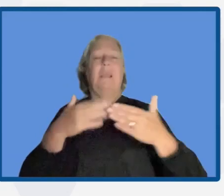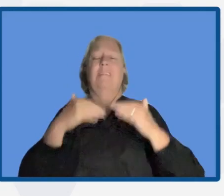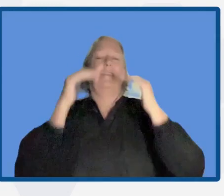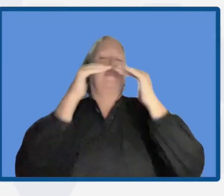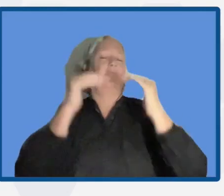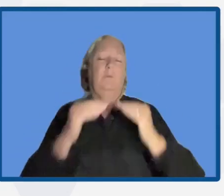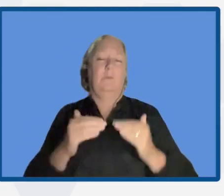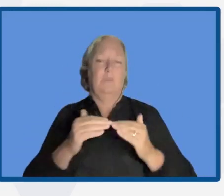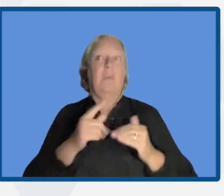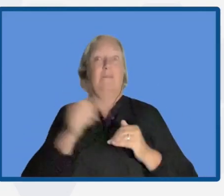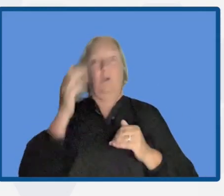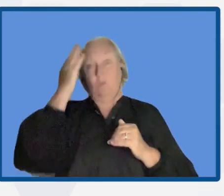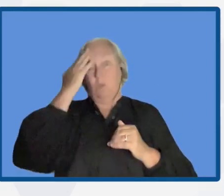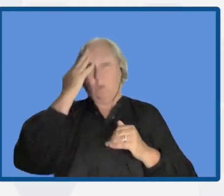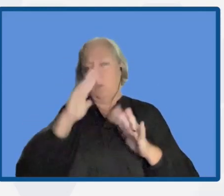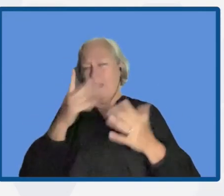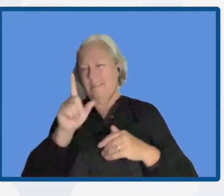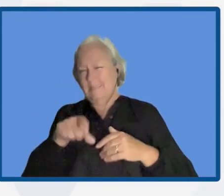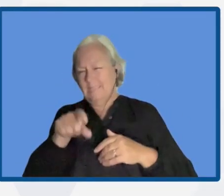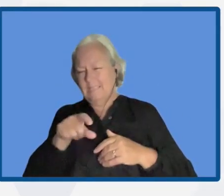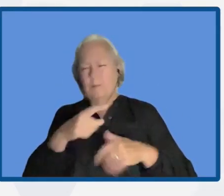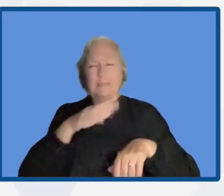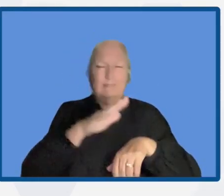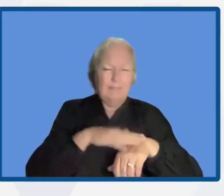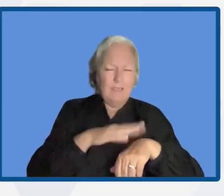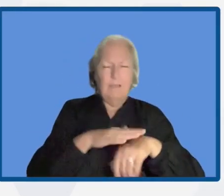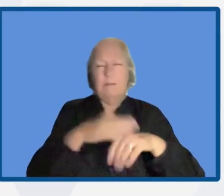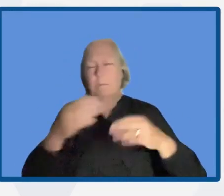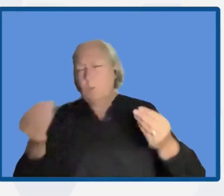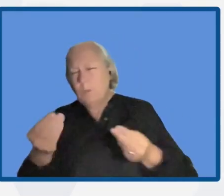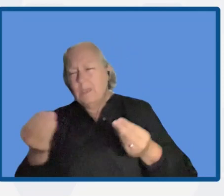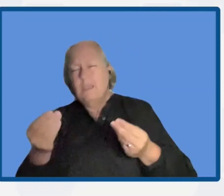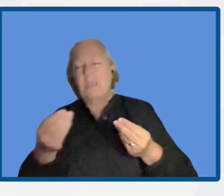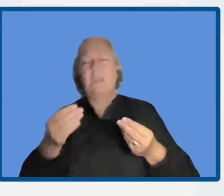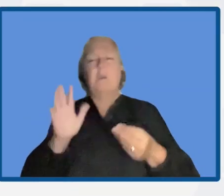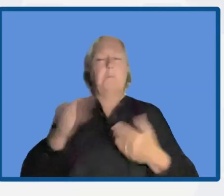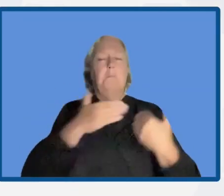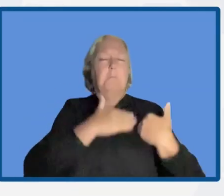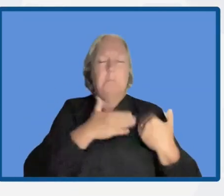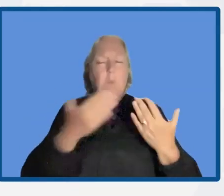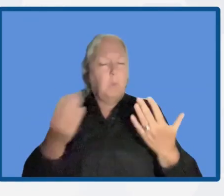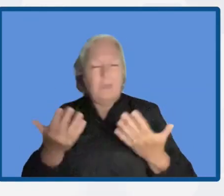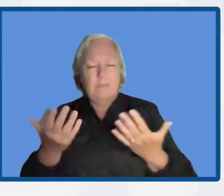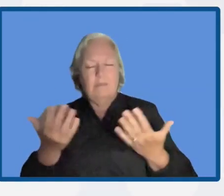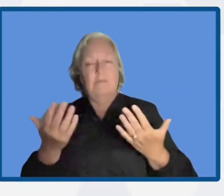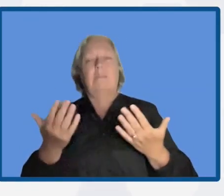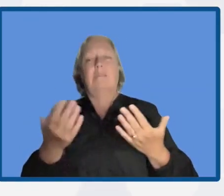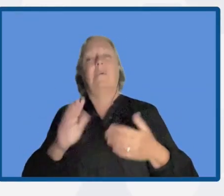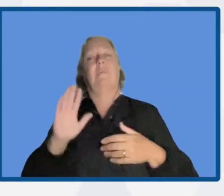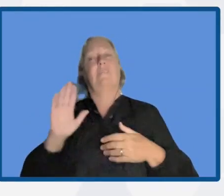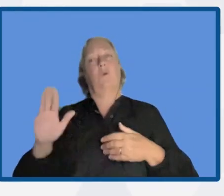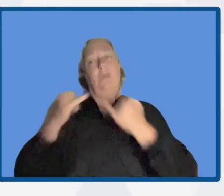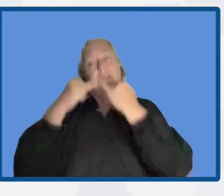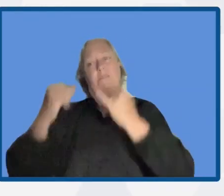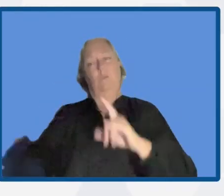they need to do, at what time, where, what their responsibilities are from the institutional point of view. The third